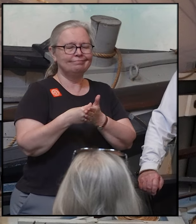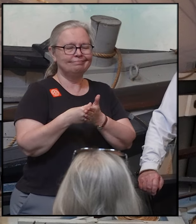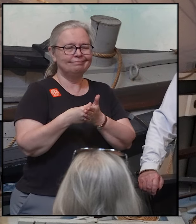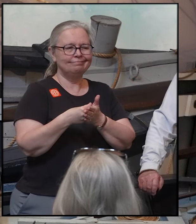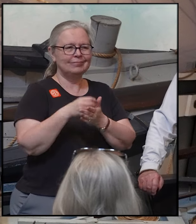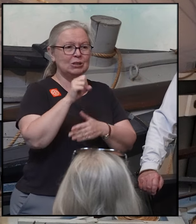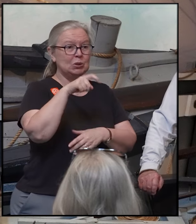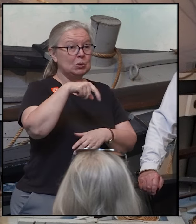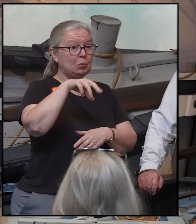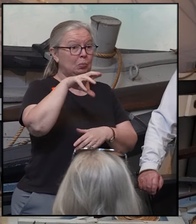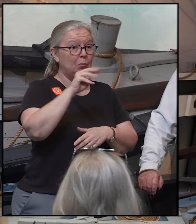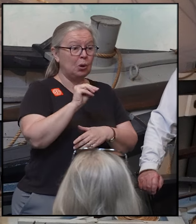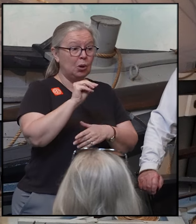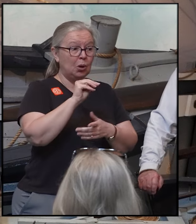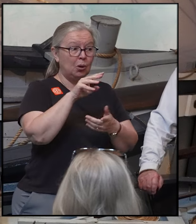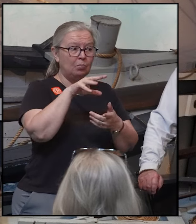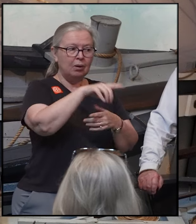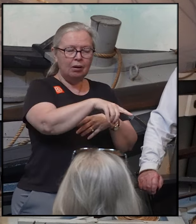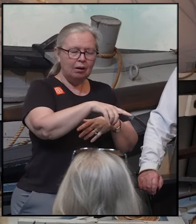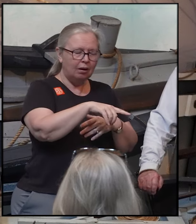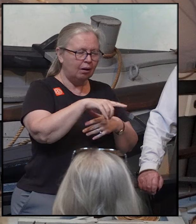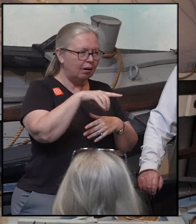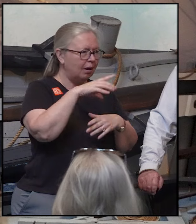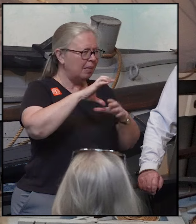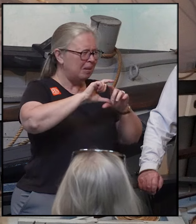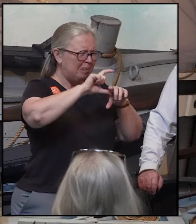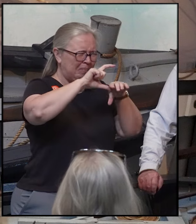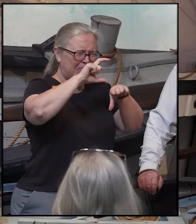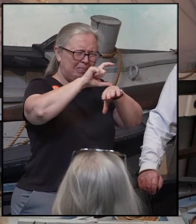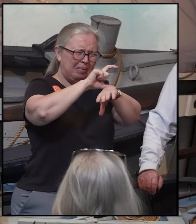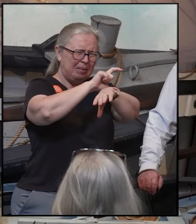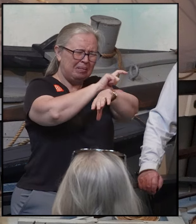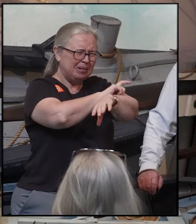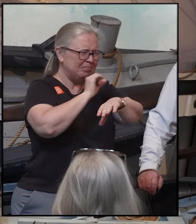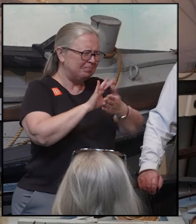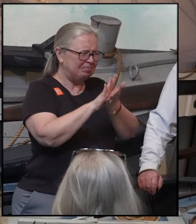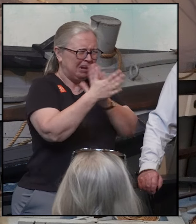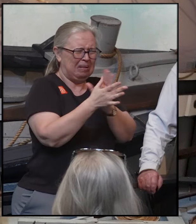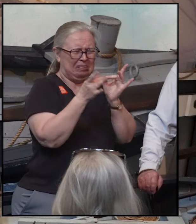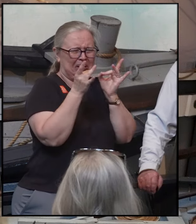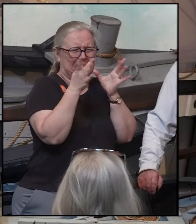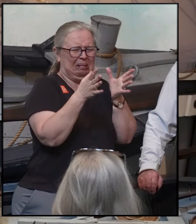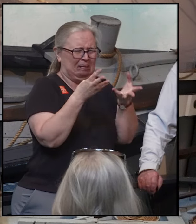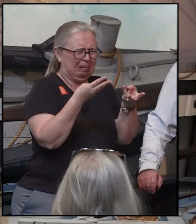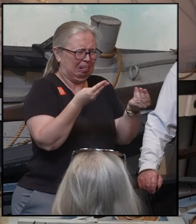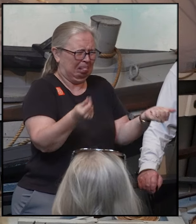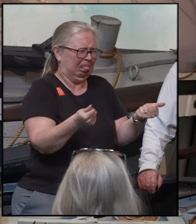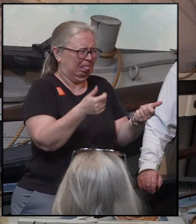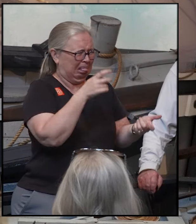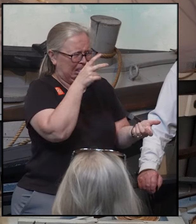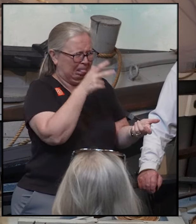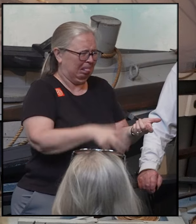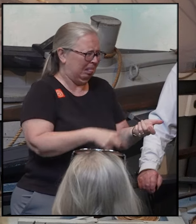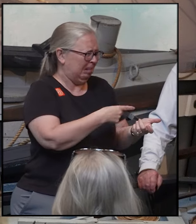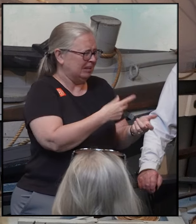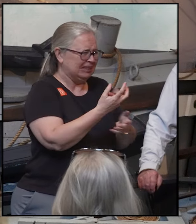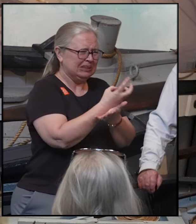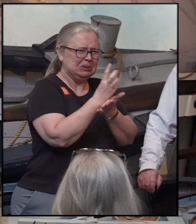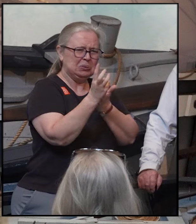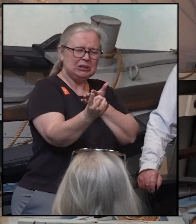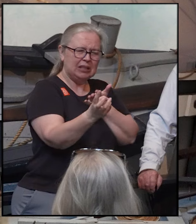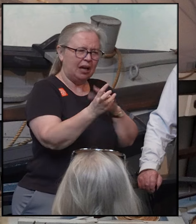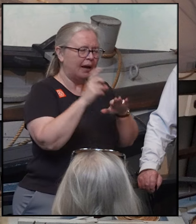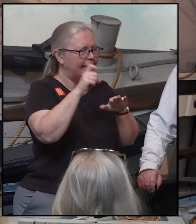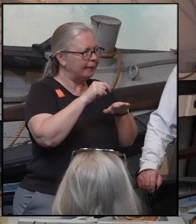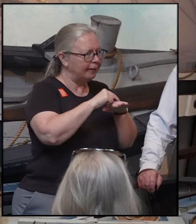Sperm blubber goes rancid in six weeks. So you could only go up the coast a little, or down the coast, before you had to